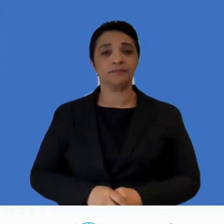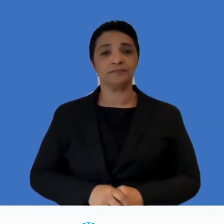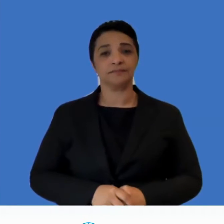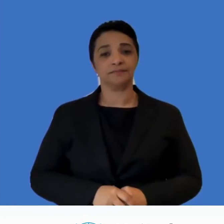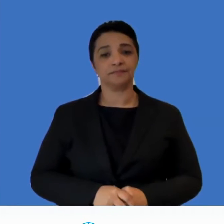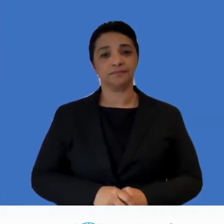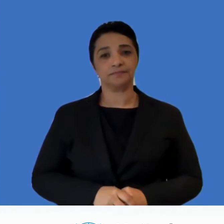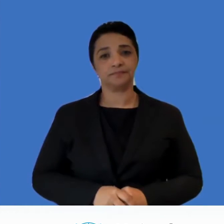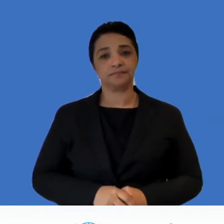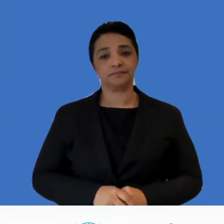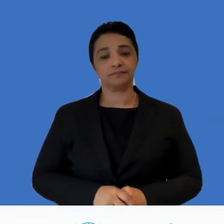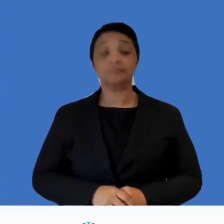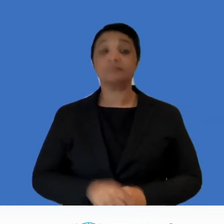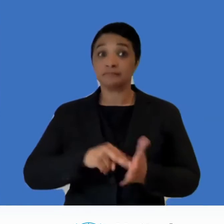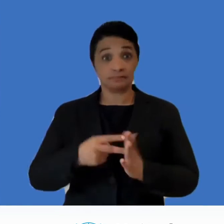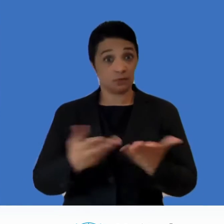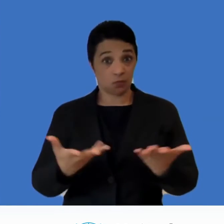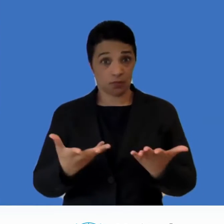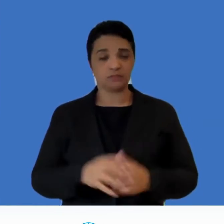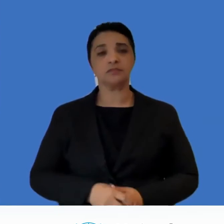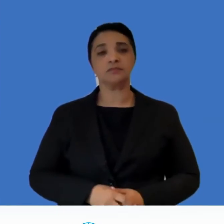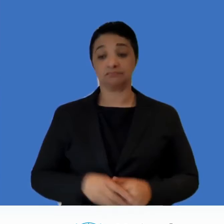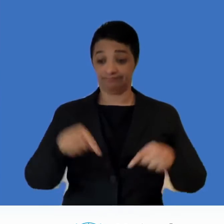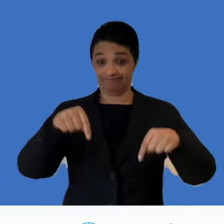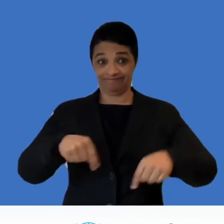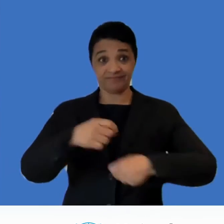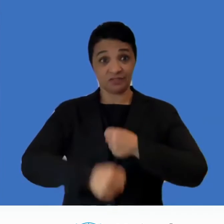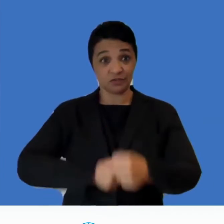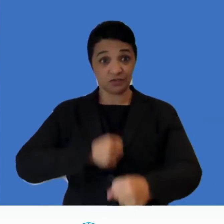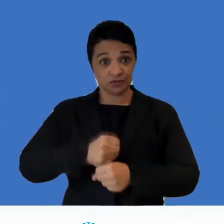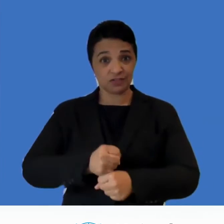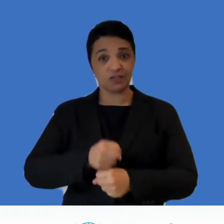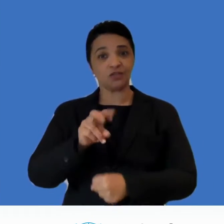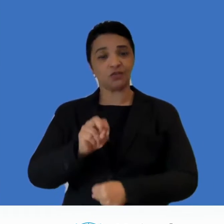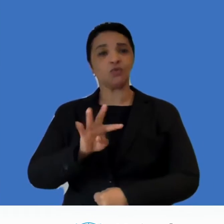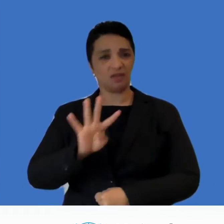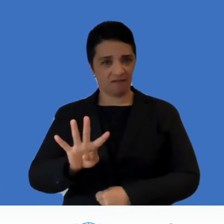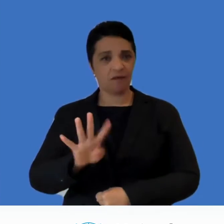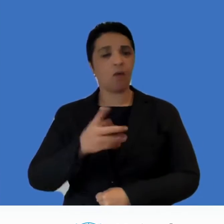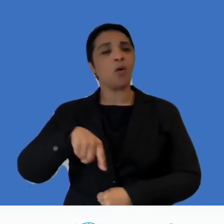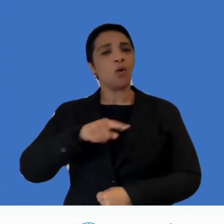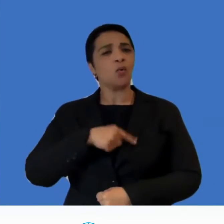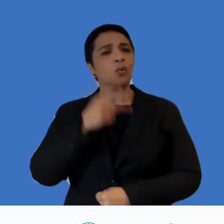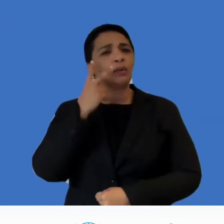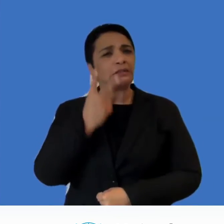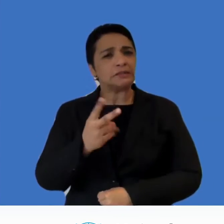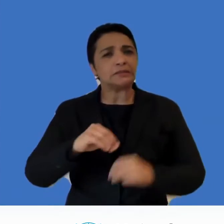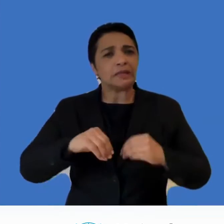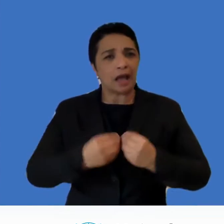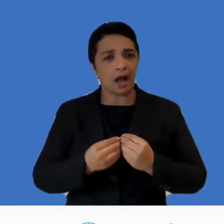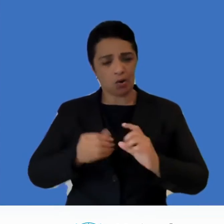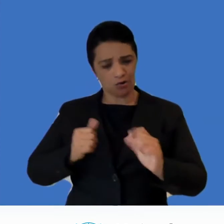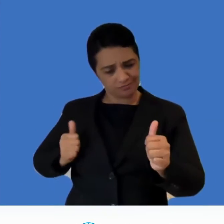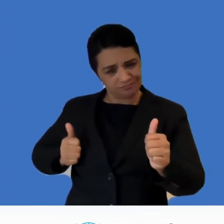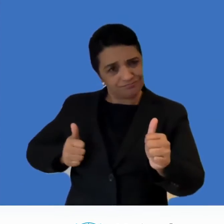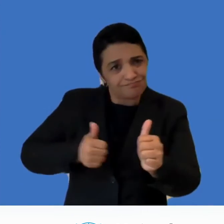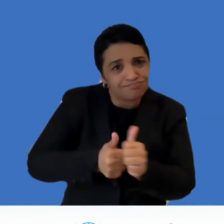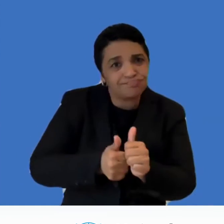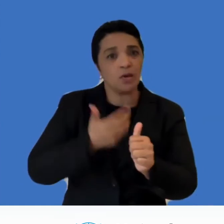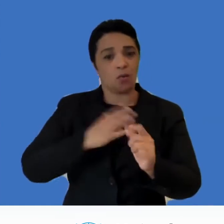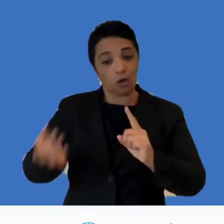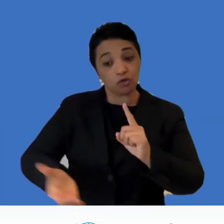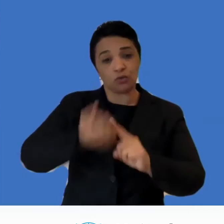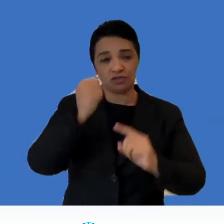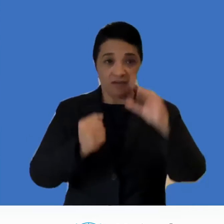guests this year our CSW implores us on the quest to accelerate the achievement of gender equality and the